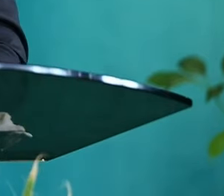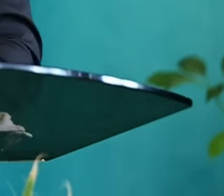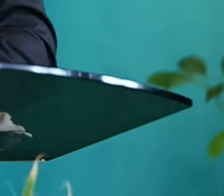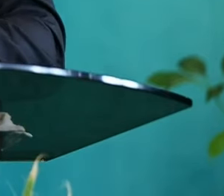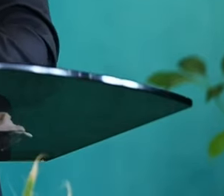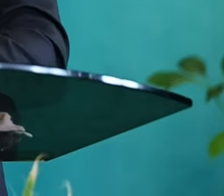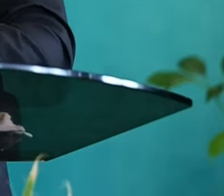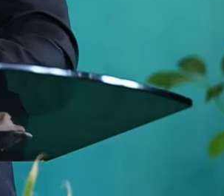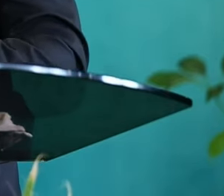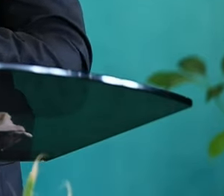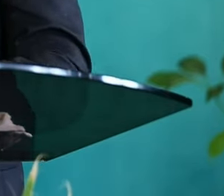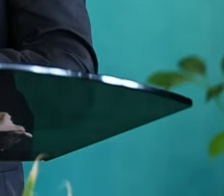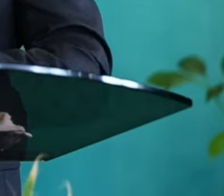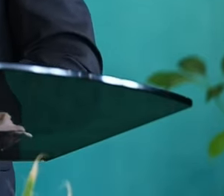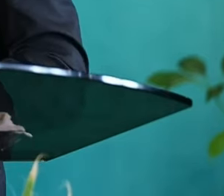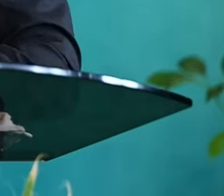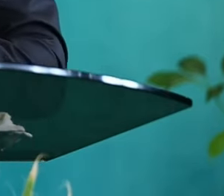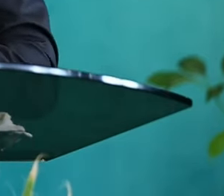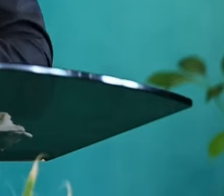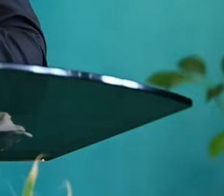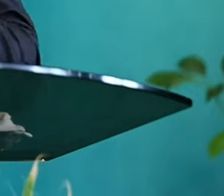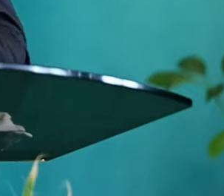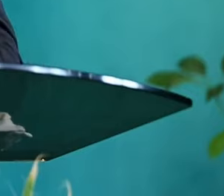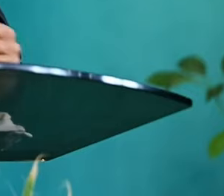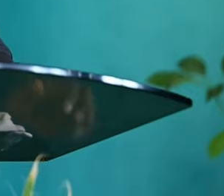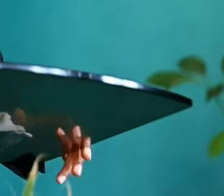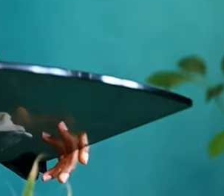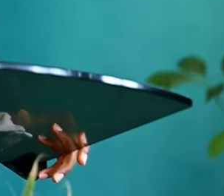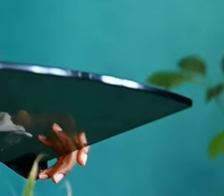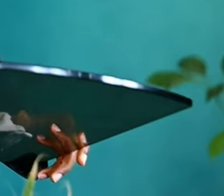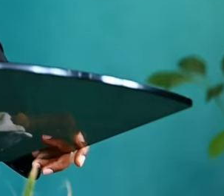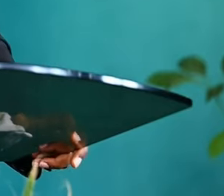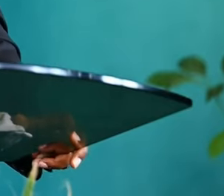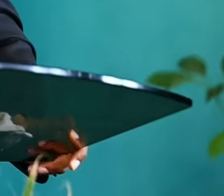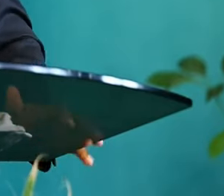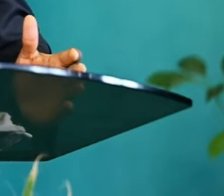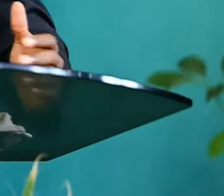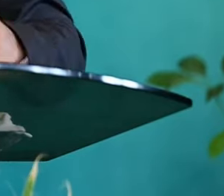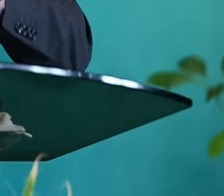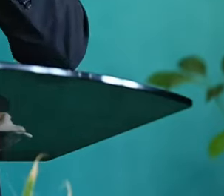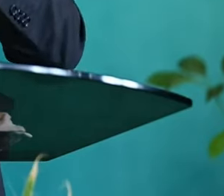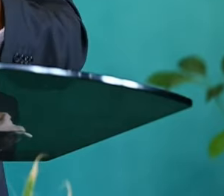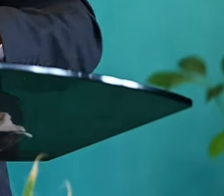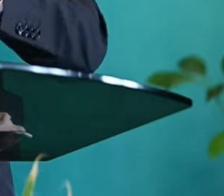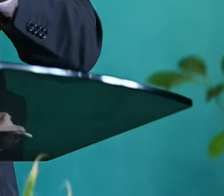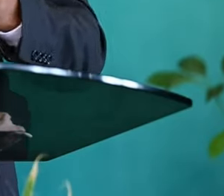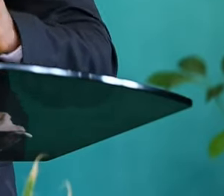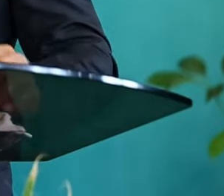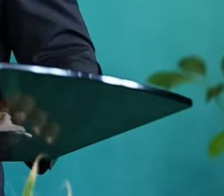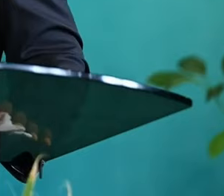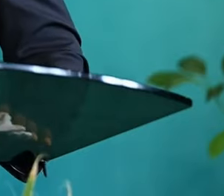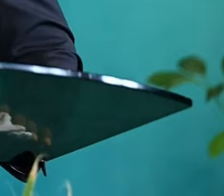Our study is so, so important and I believe that the Holy Spirit this week and the next will continue